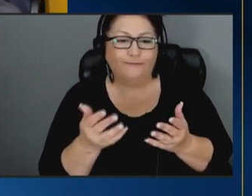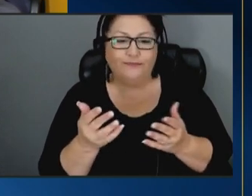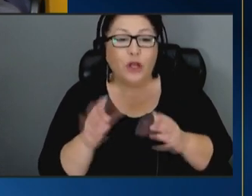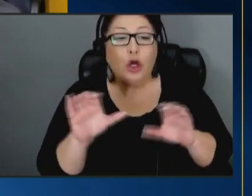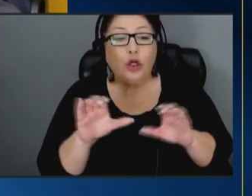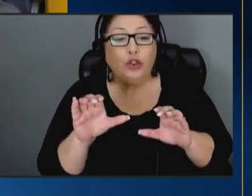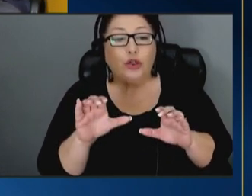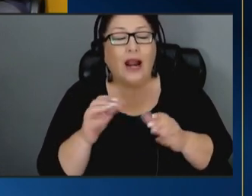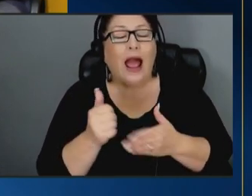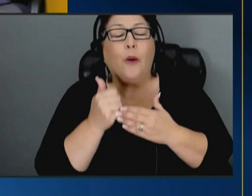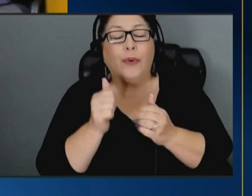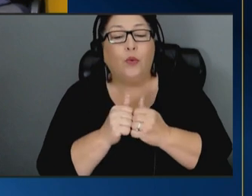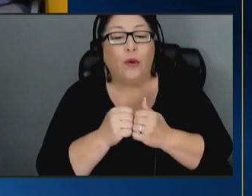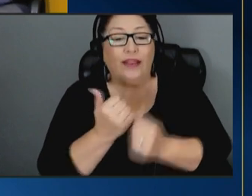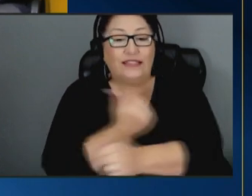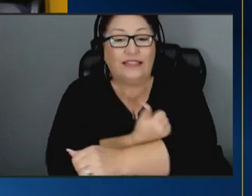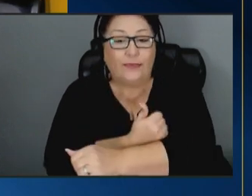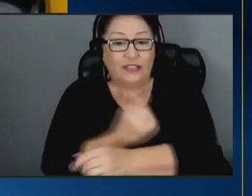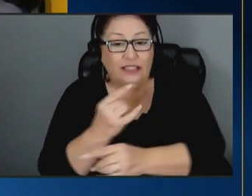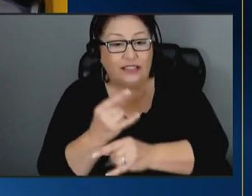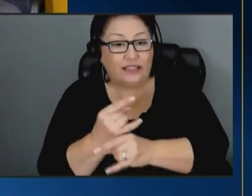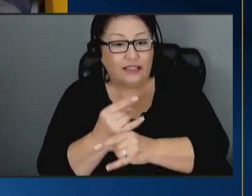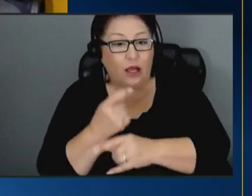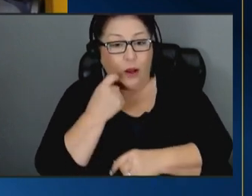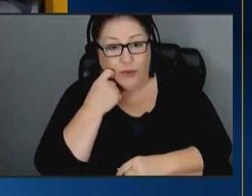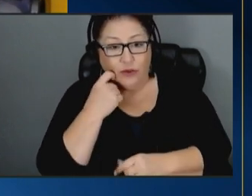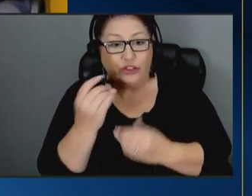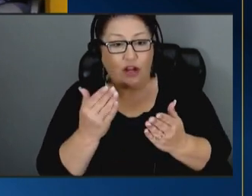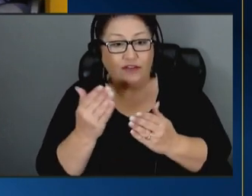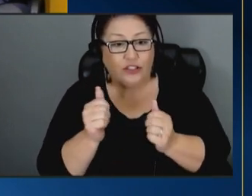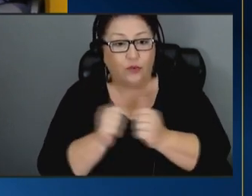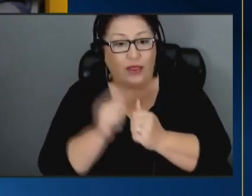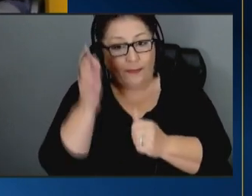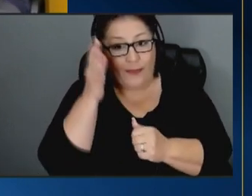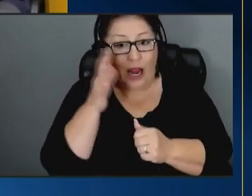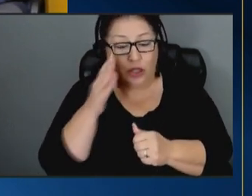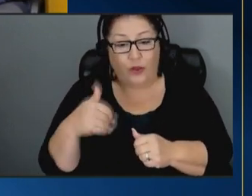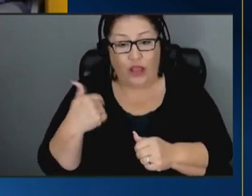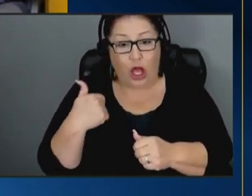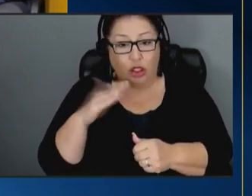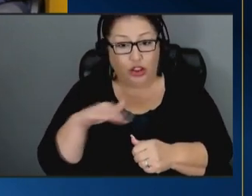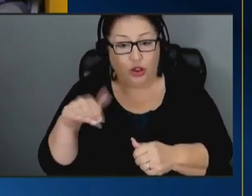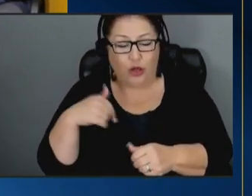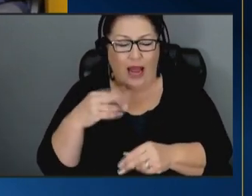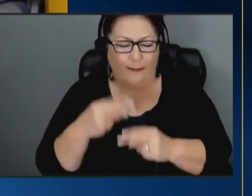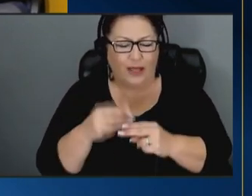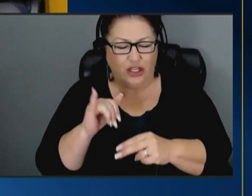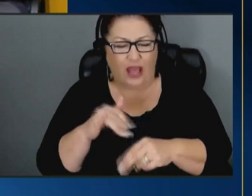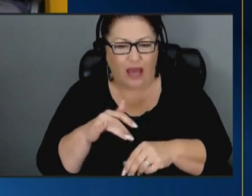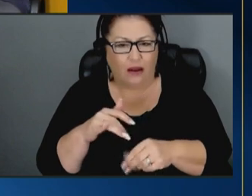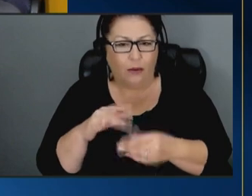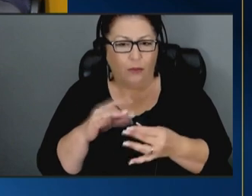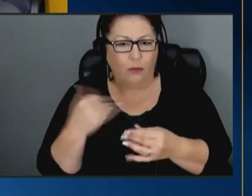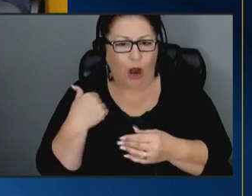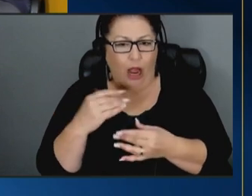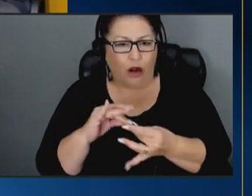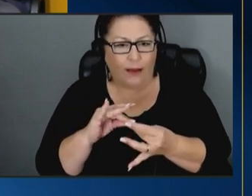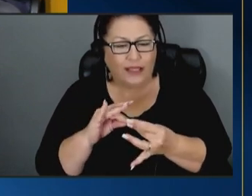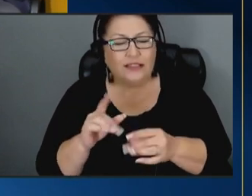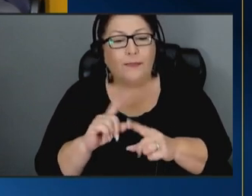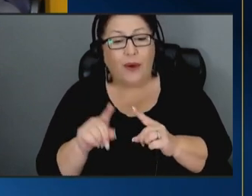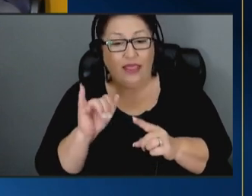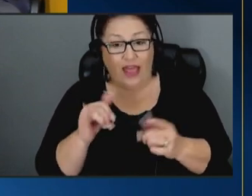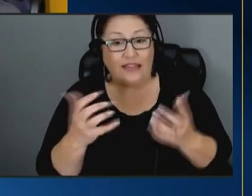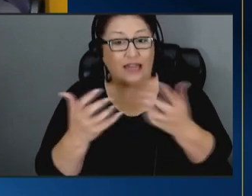uh helping with substance abuse services for parents with very young children so i've mentioned that in prior comments um but that's an alignment